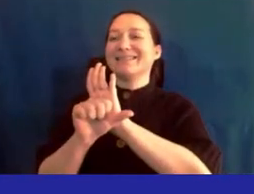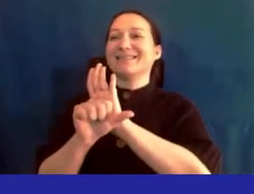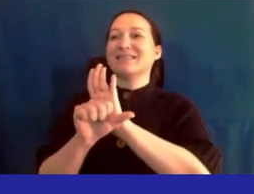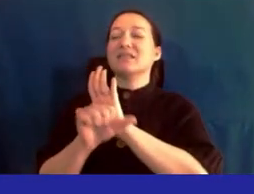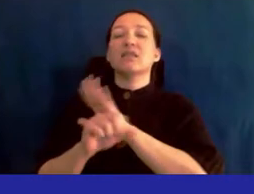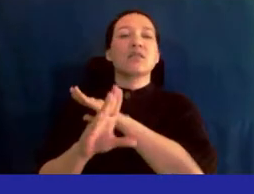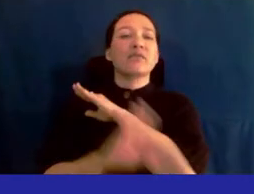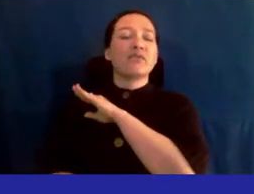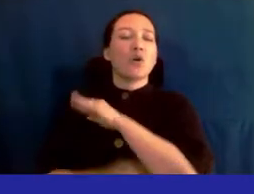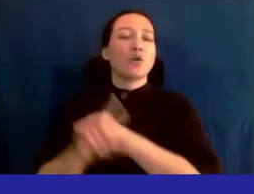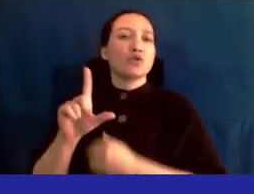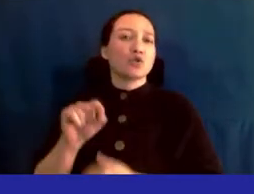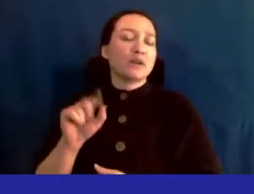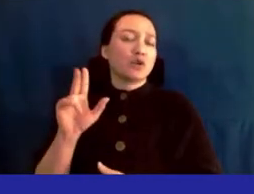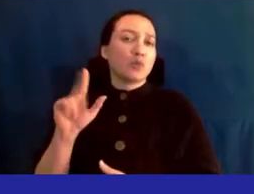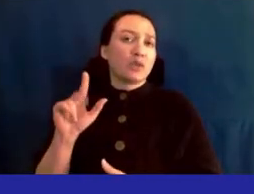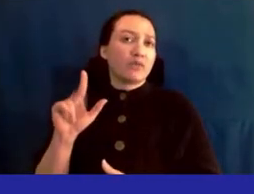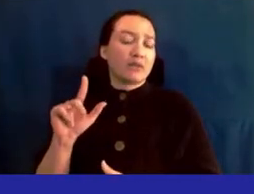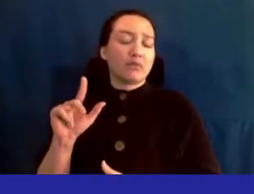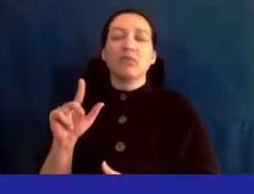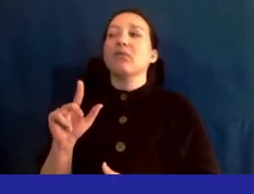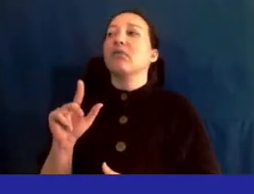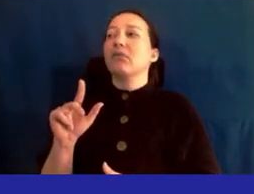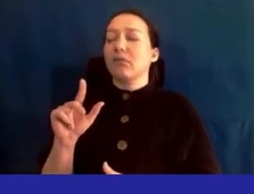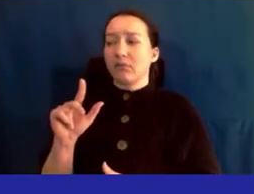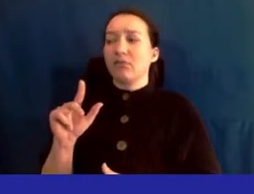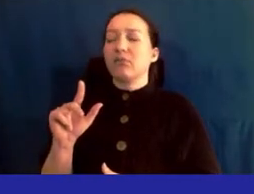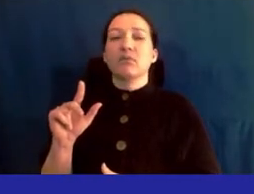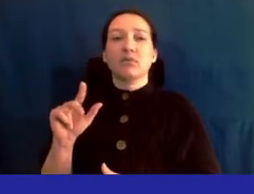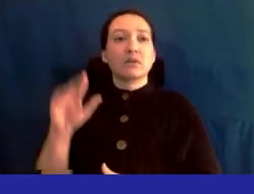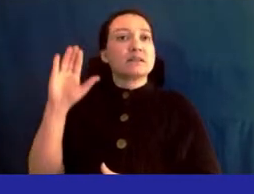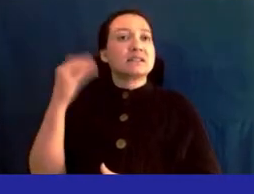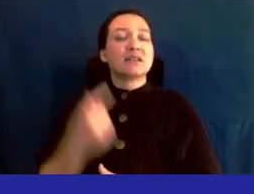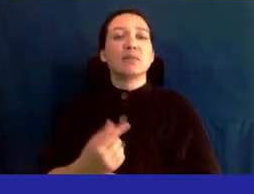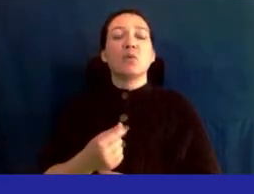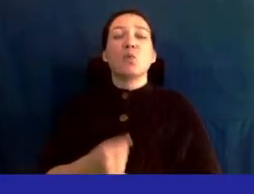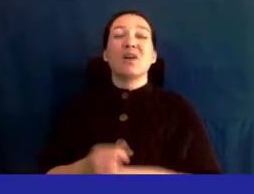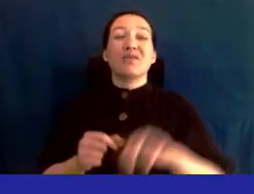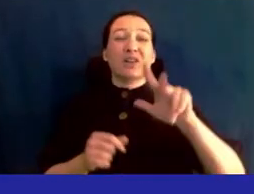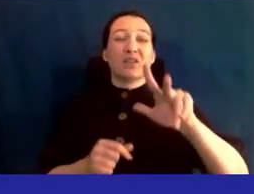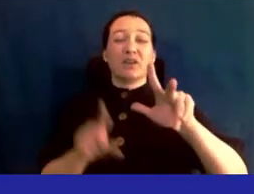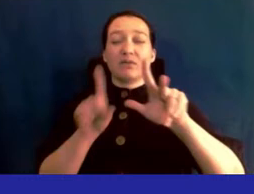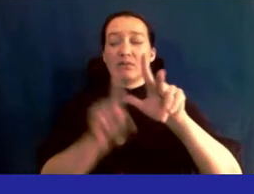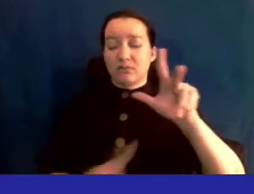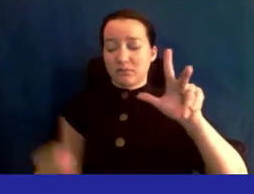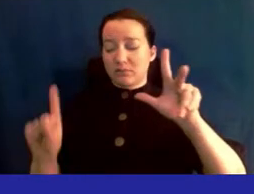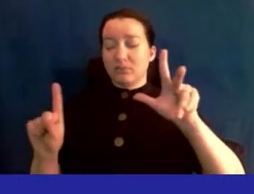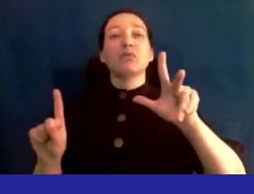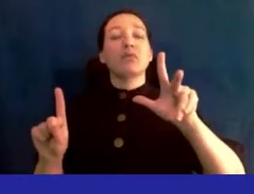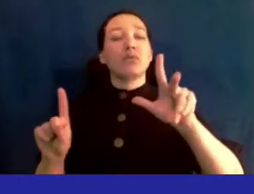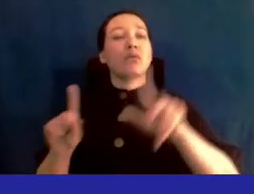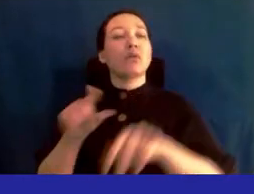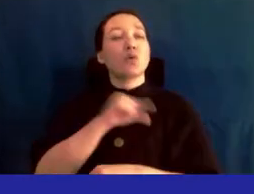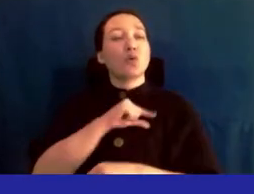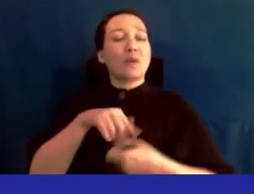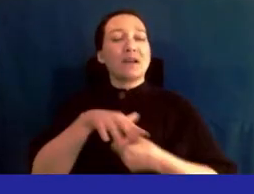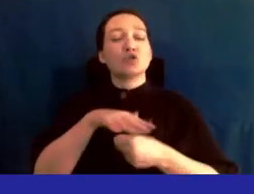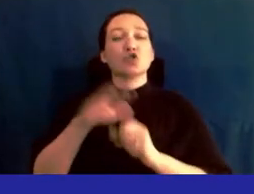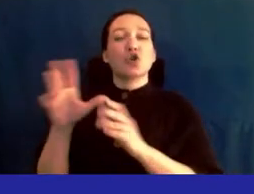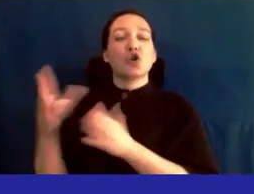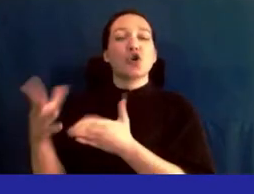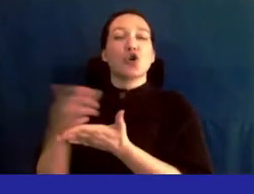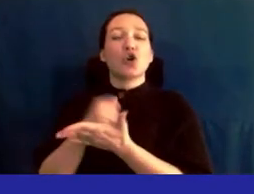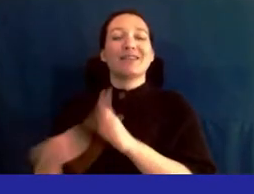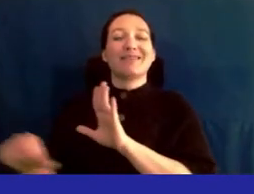2023 and was one of the and was one of only three hospitals in the borough of queens to earn an a